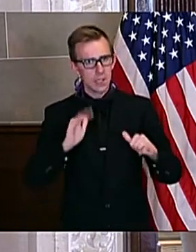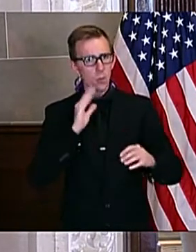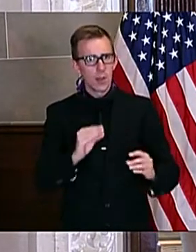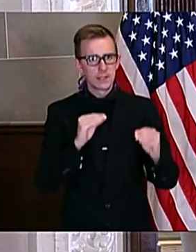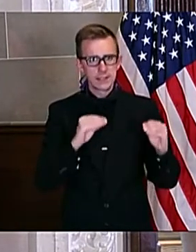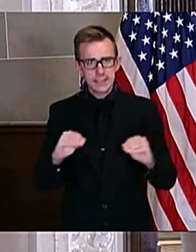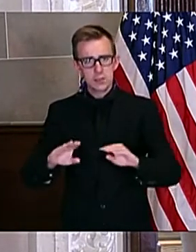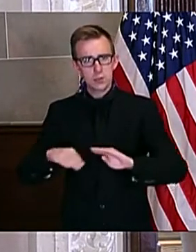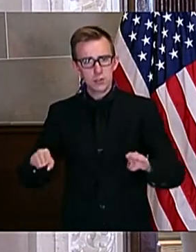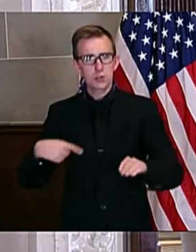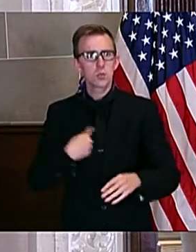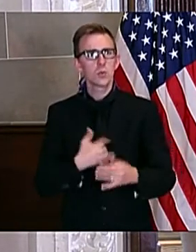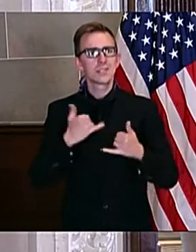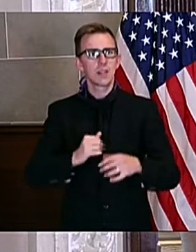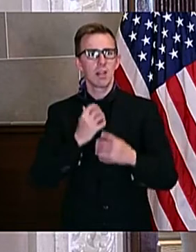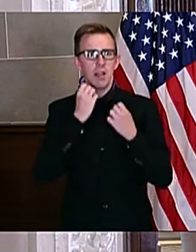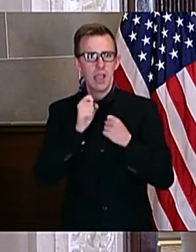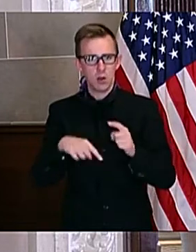for our children.